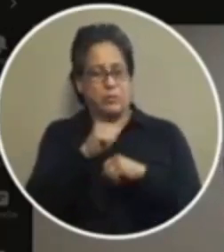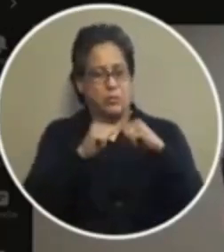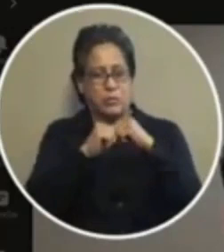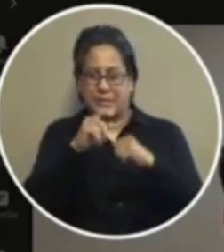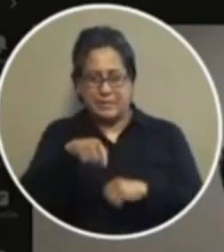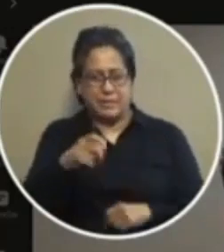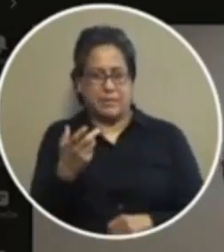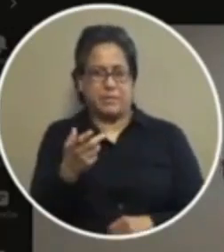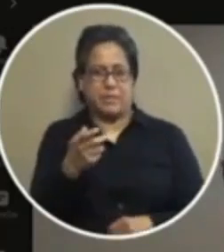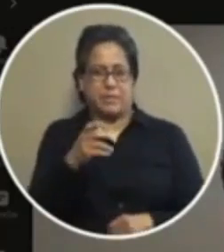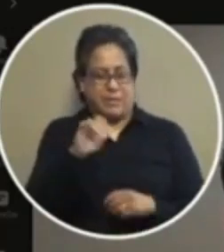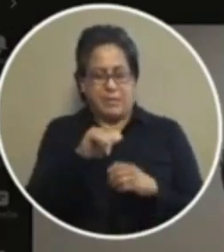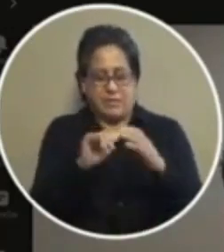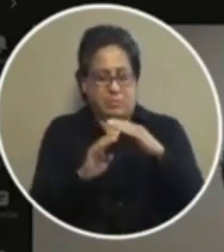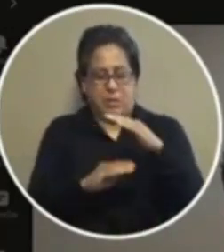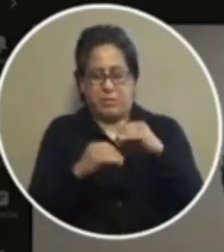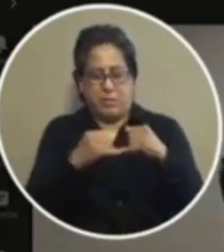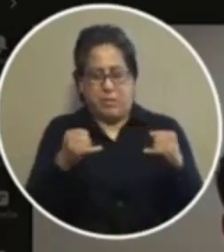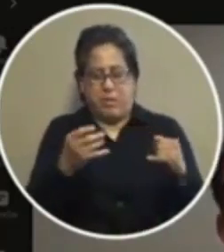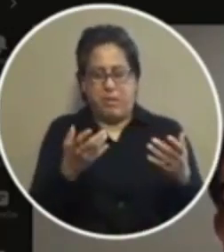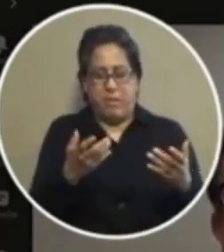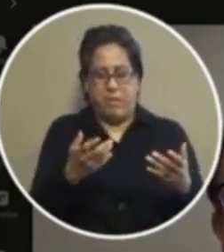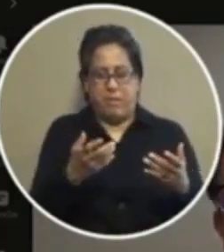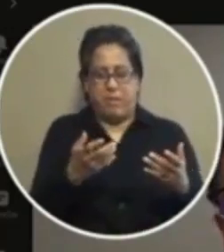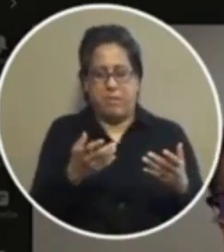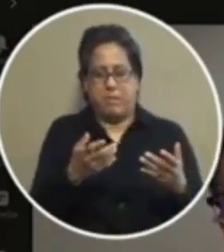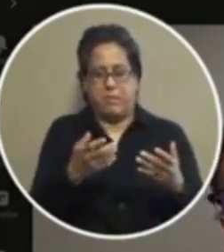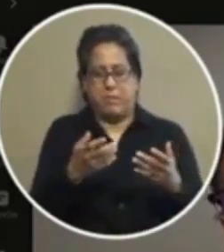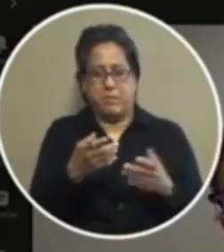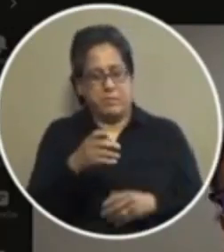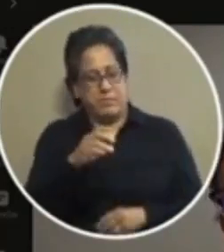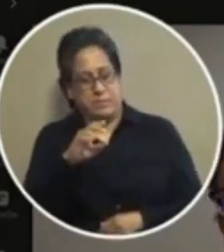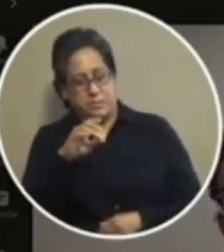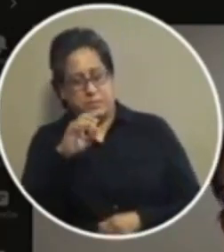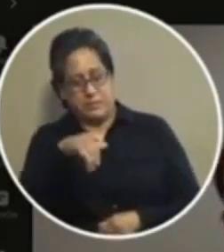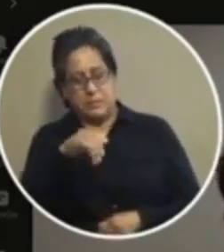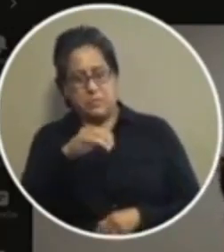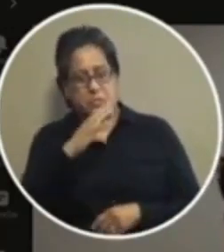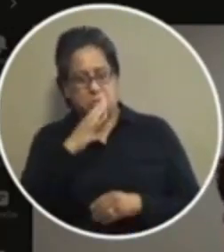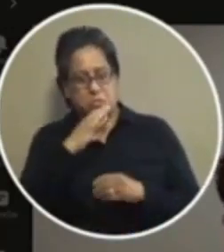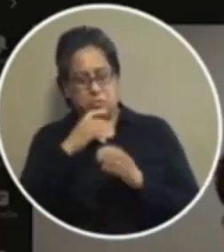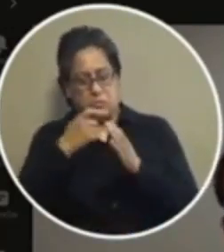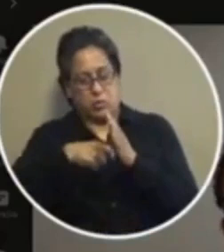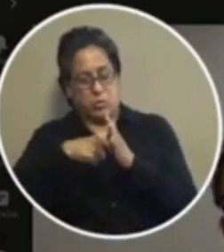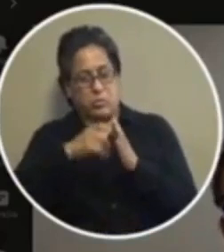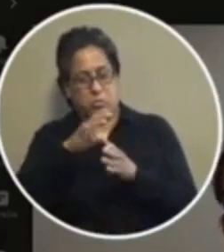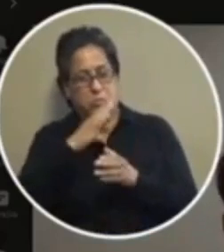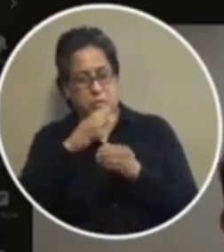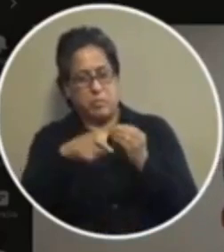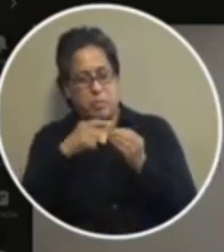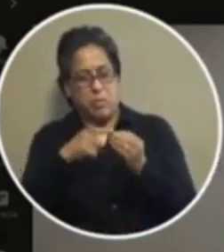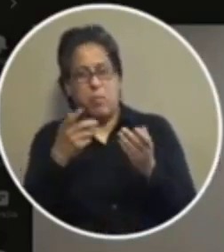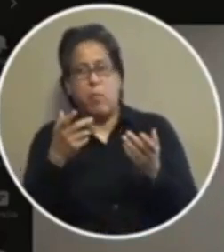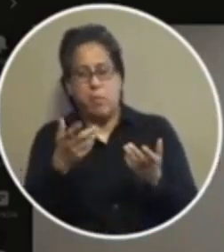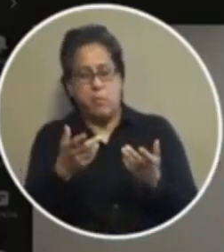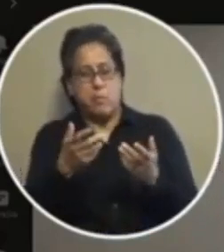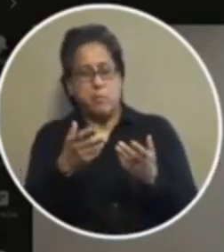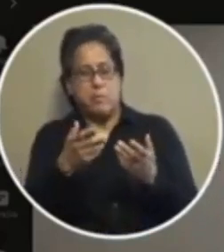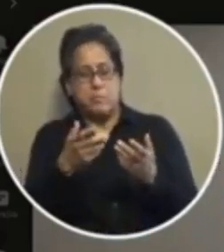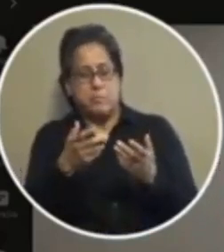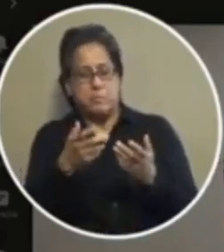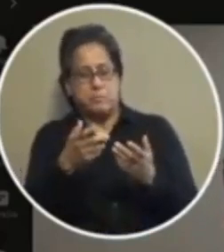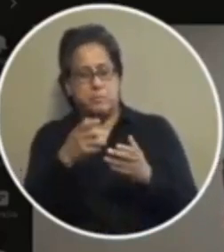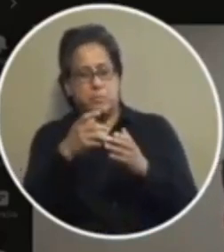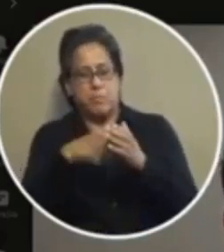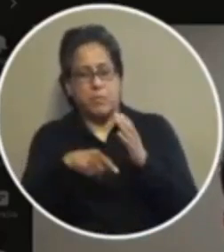infrastructure i mean that's the bottom line that's the cost that i think that's the cost you were referring to earlier and that's what i'm asking what right i don't know what